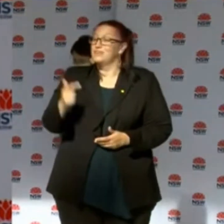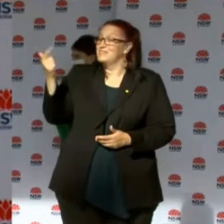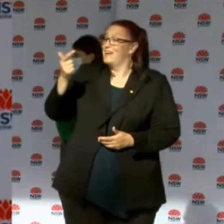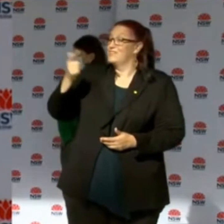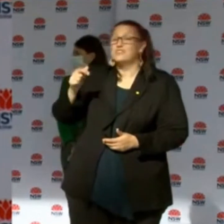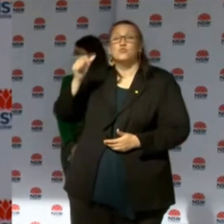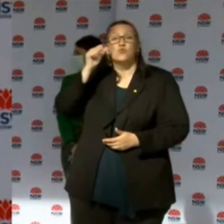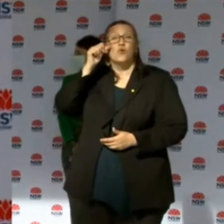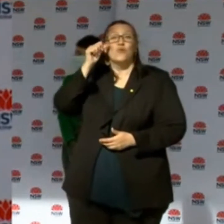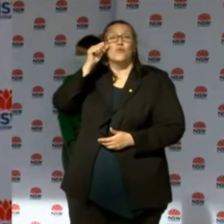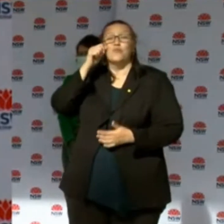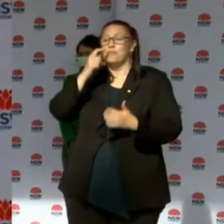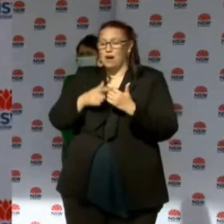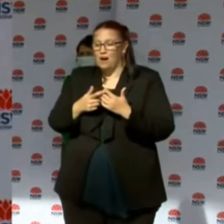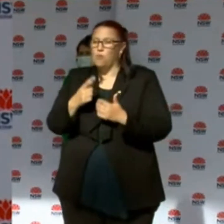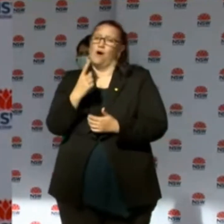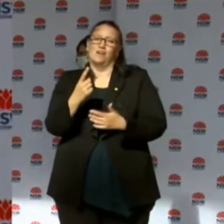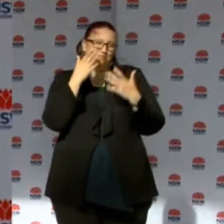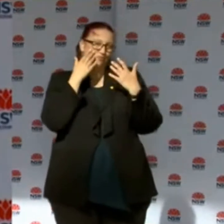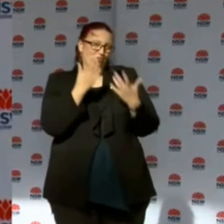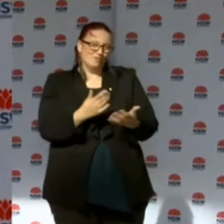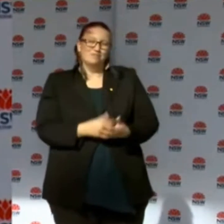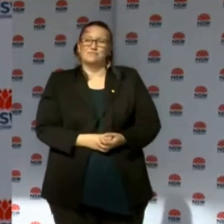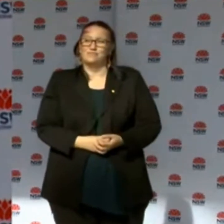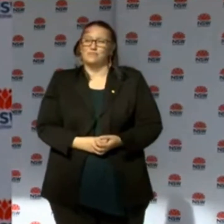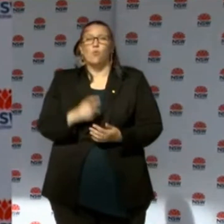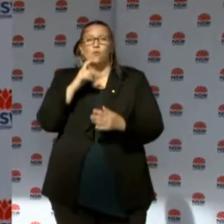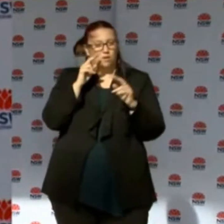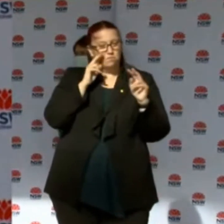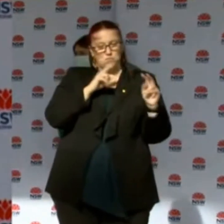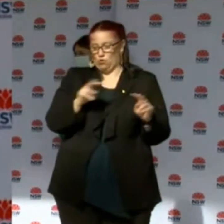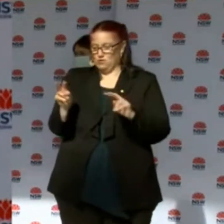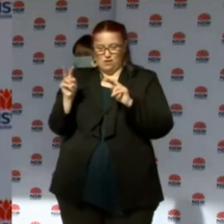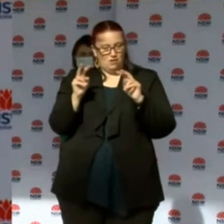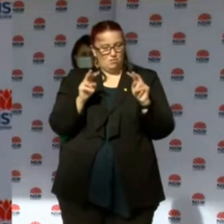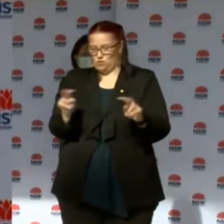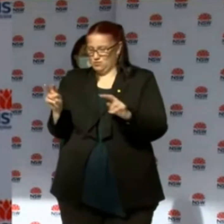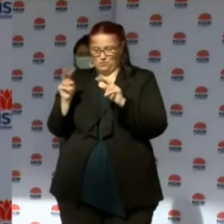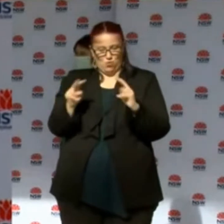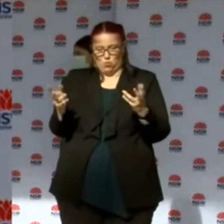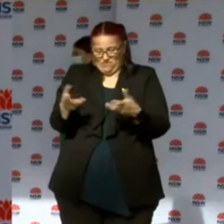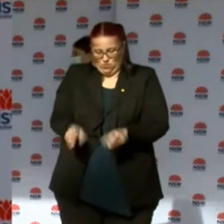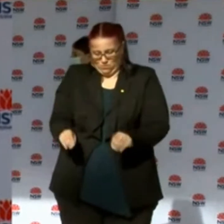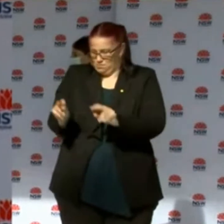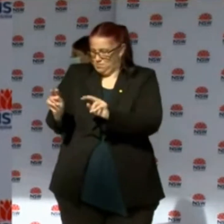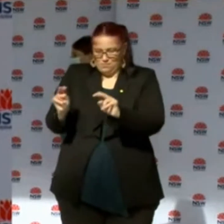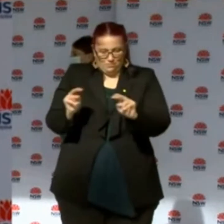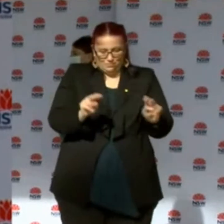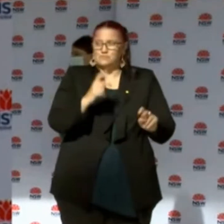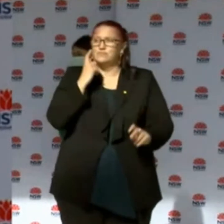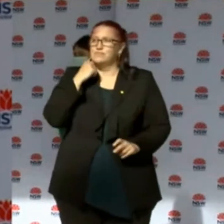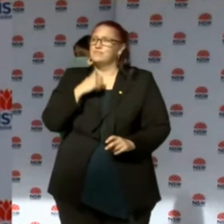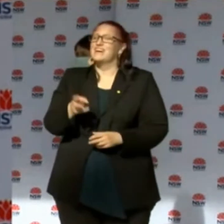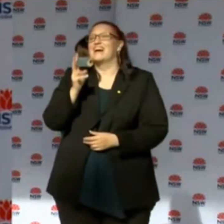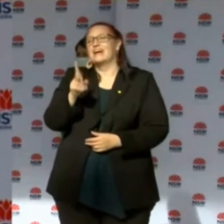those 18 cases were all linked. And we'll be monitoring that situation closely. Again, the